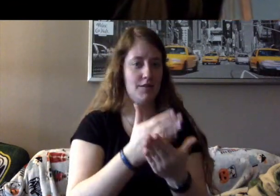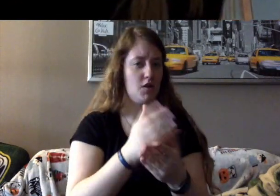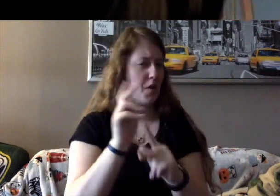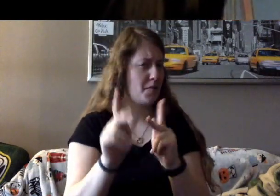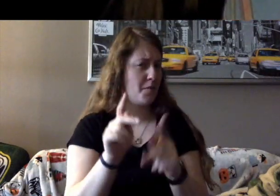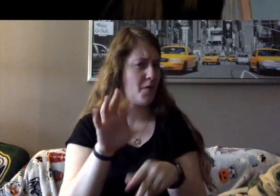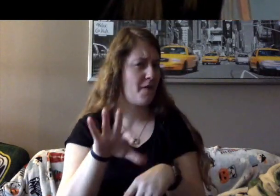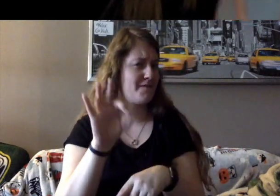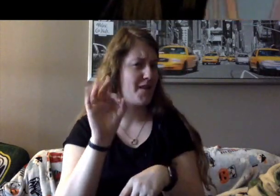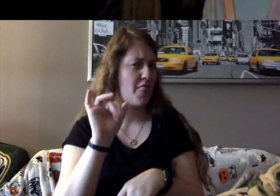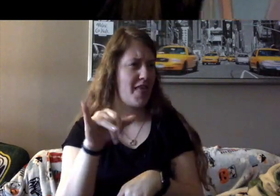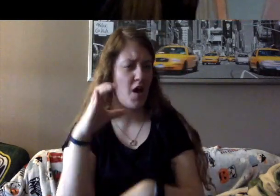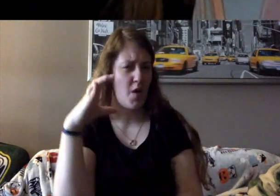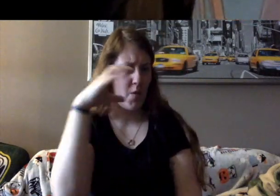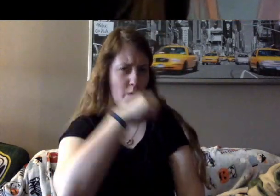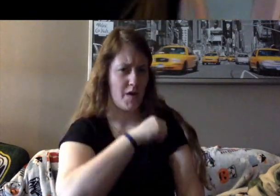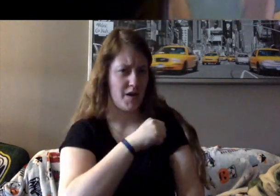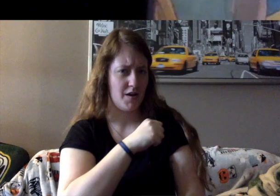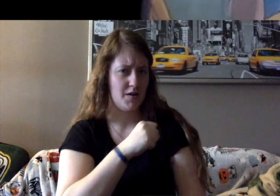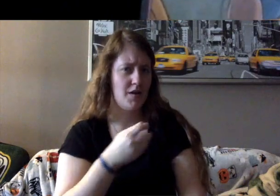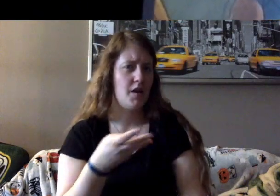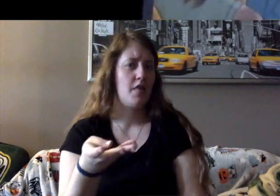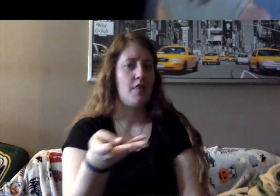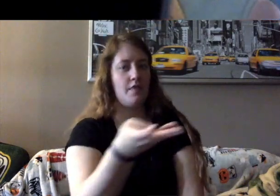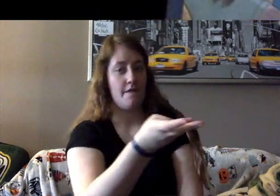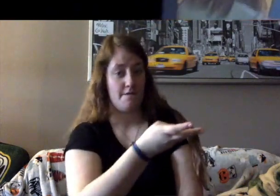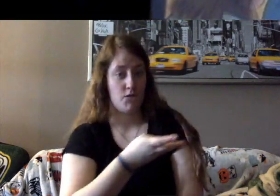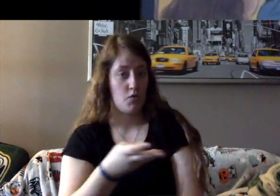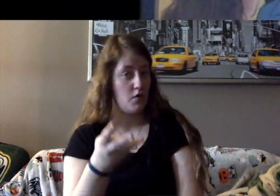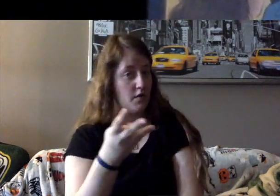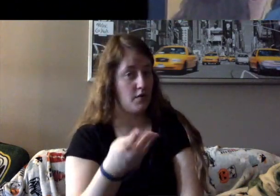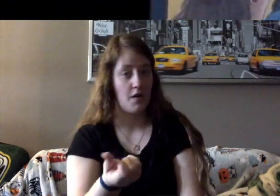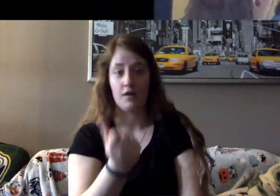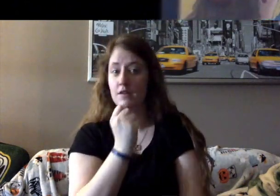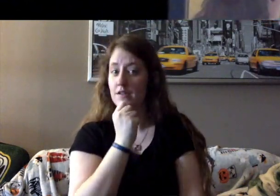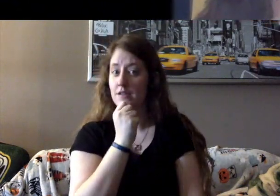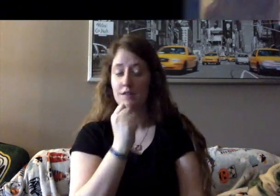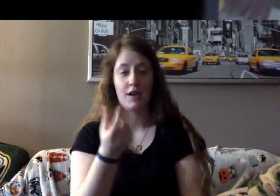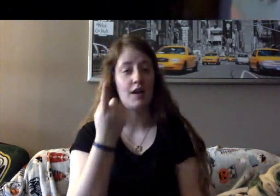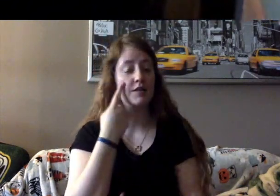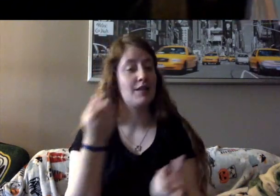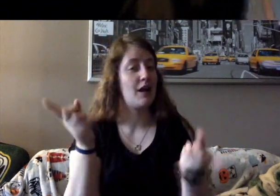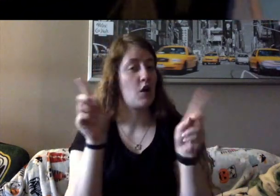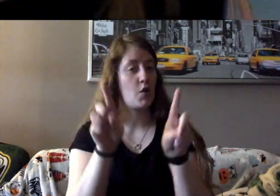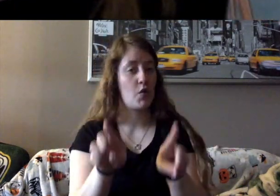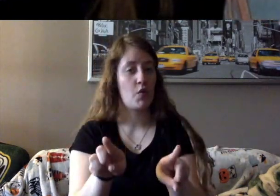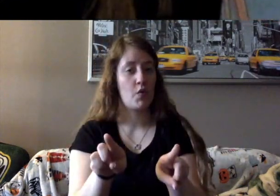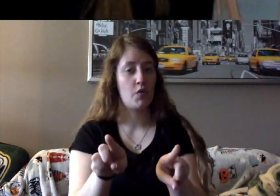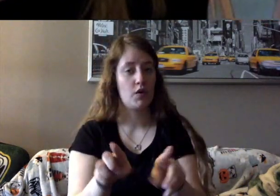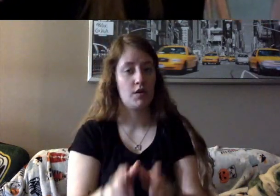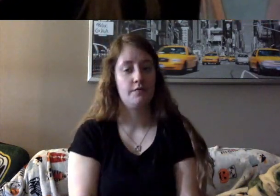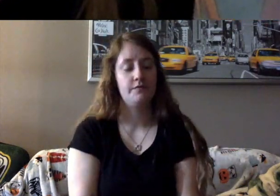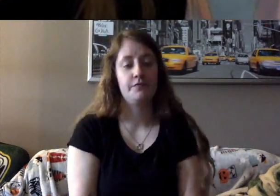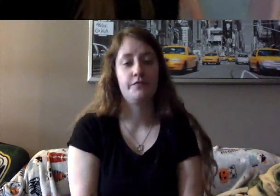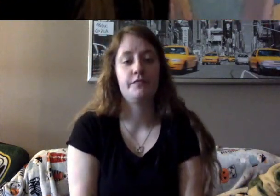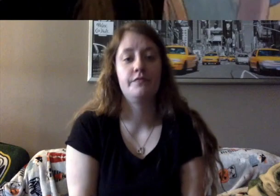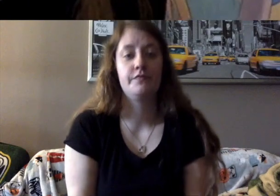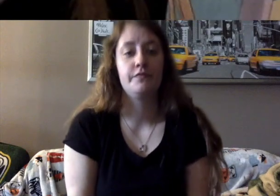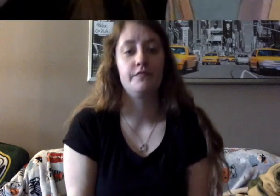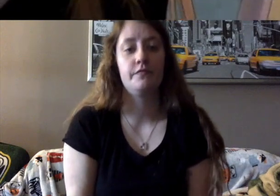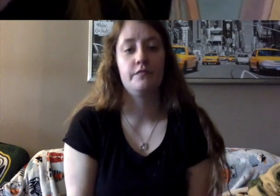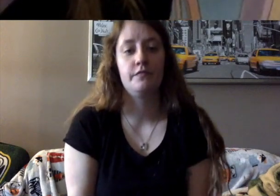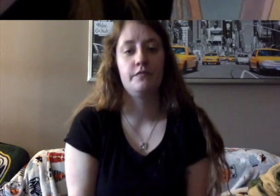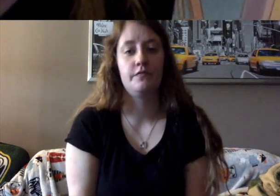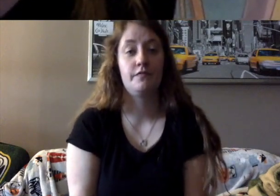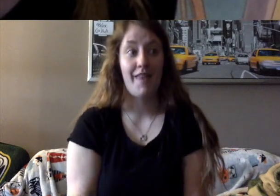James, and Jane did not concur. That means they did not agree. They kept on